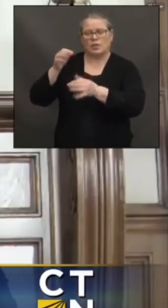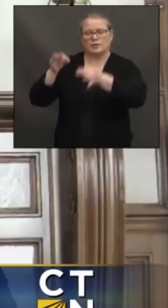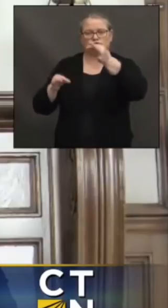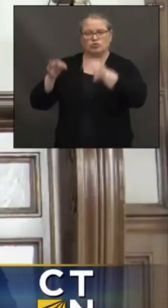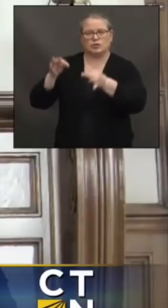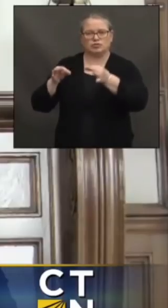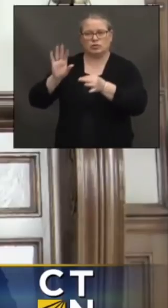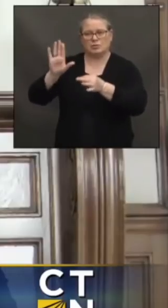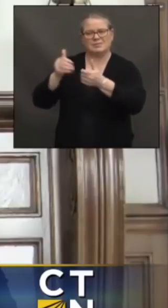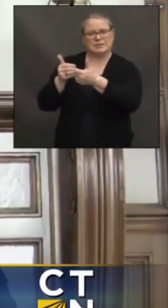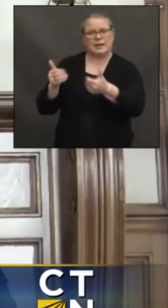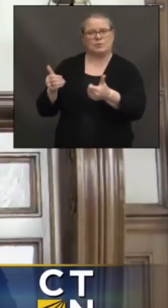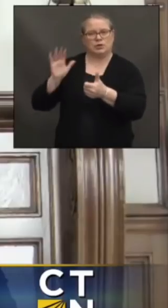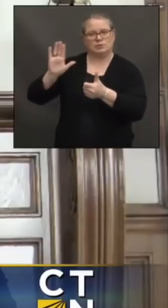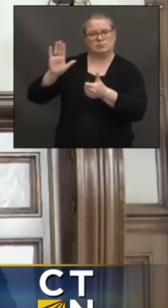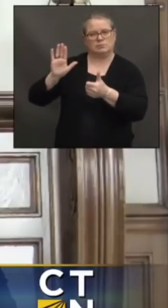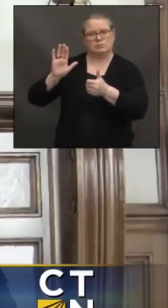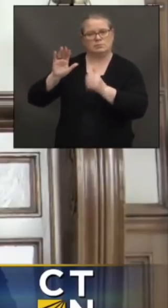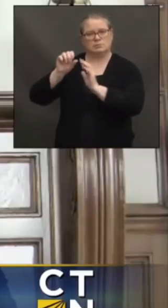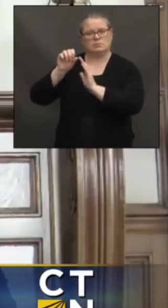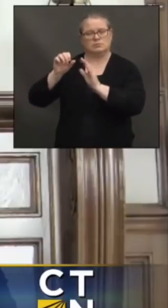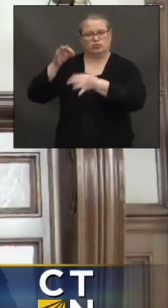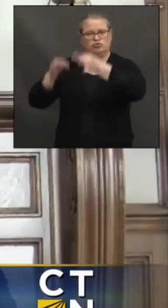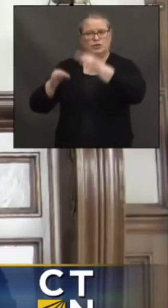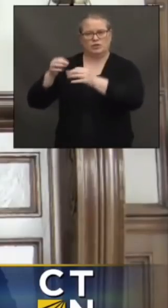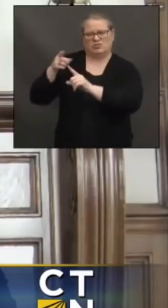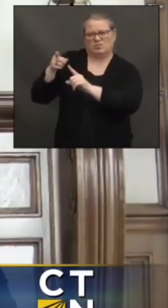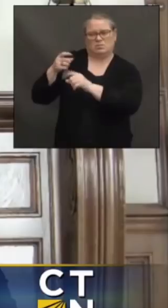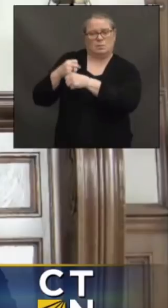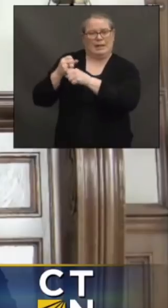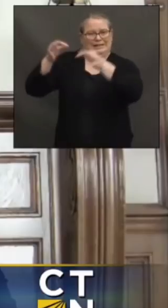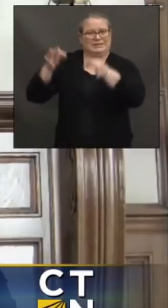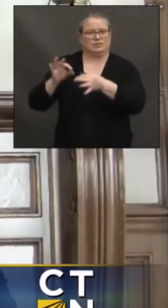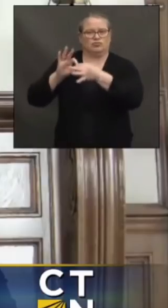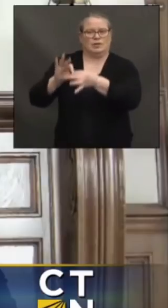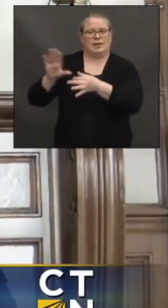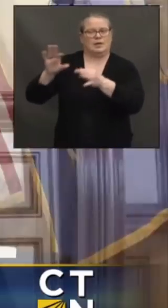separate branch of government who's making those decisions as it deals with their courthouses.